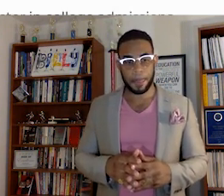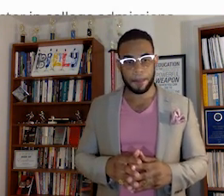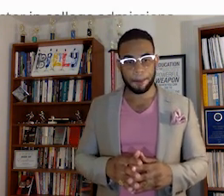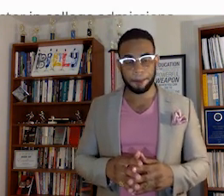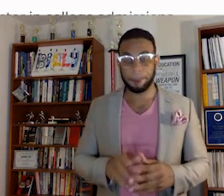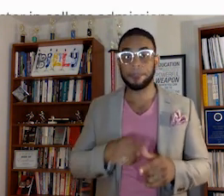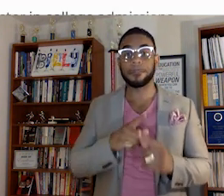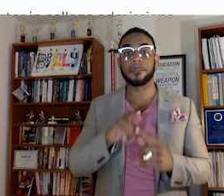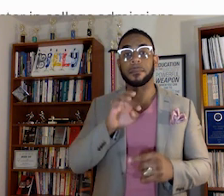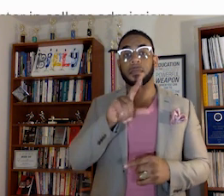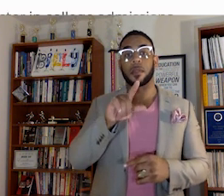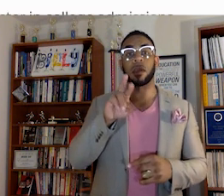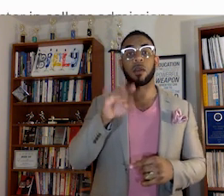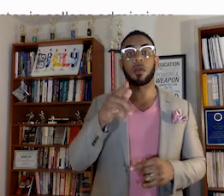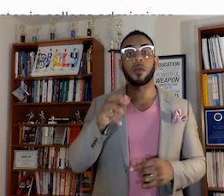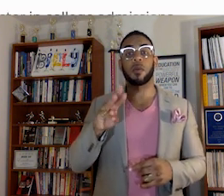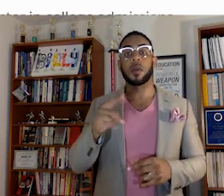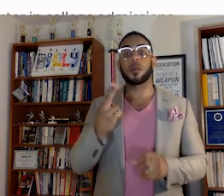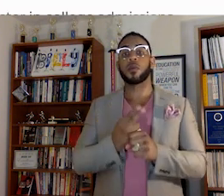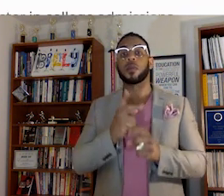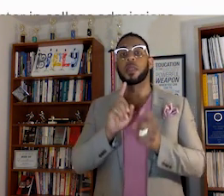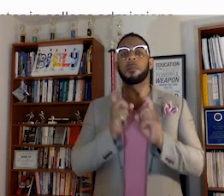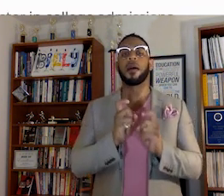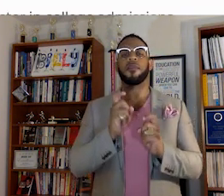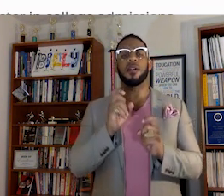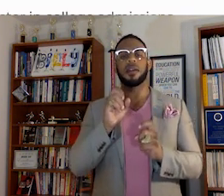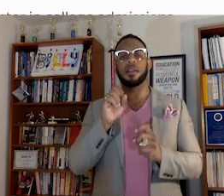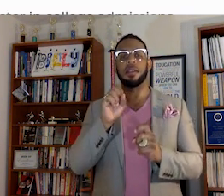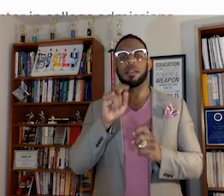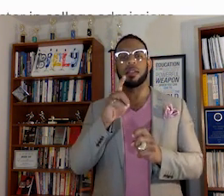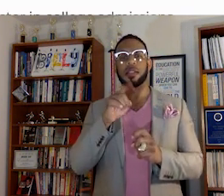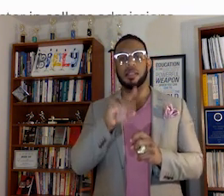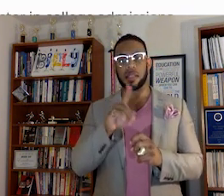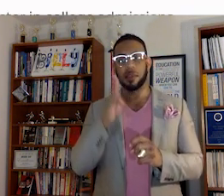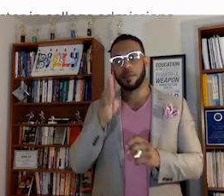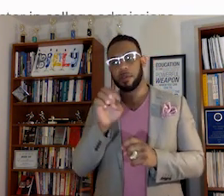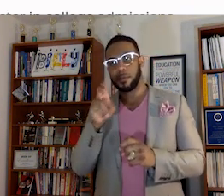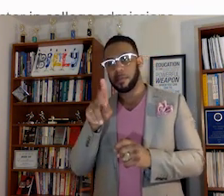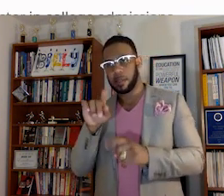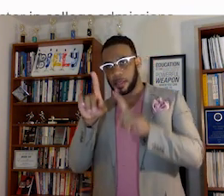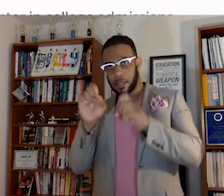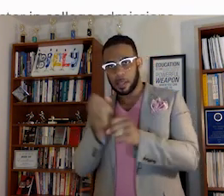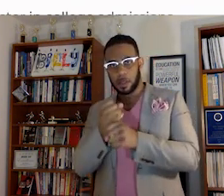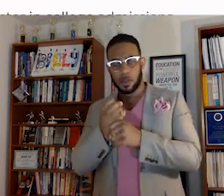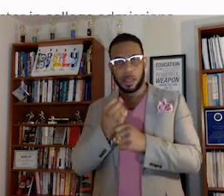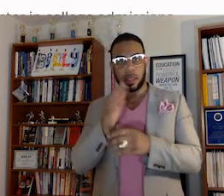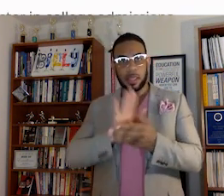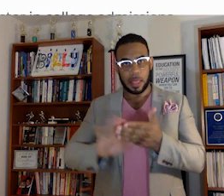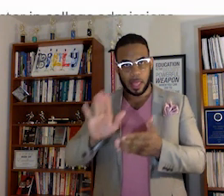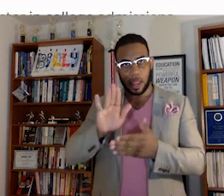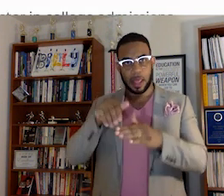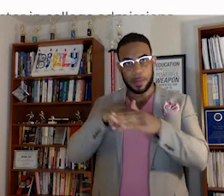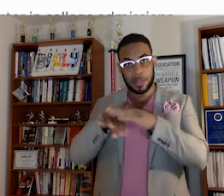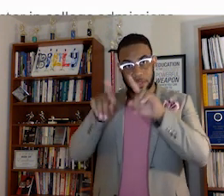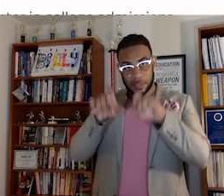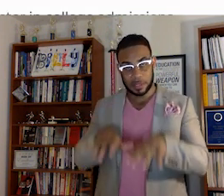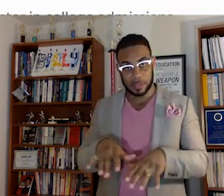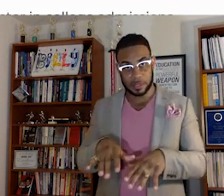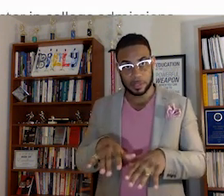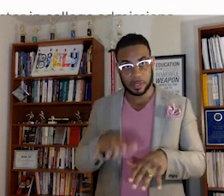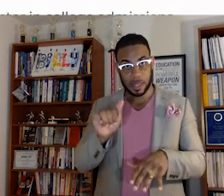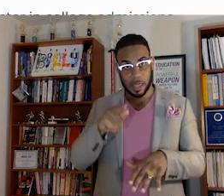Nate Then Carl Brigham uses the modified Stanford Binet test to create the college admissions tests